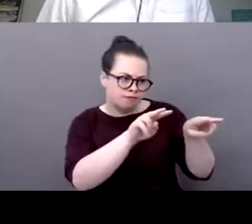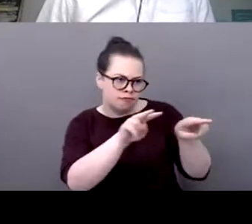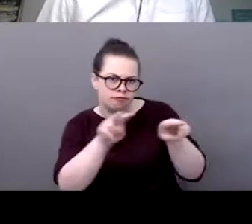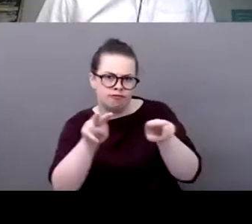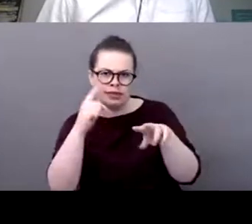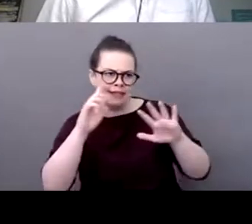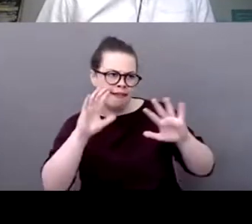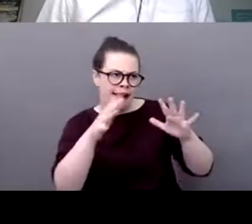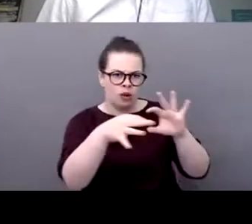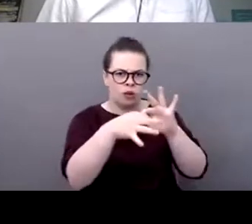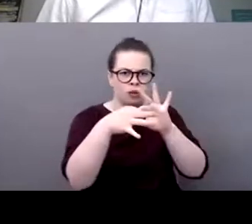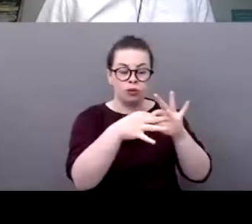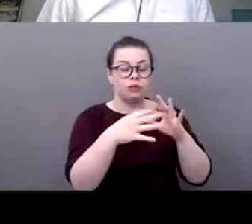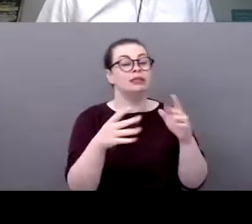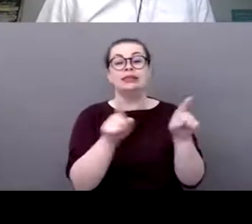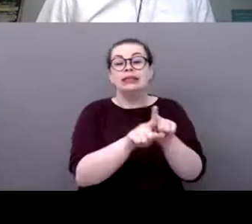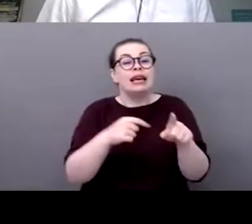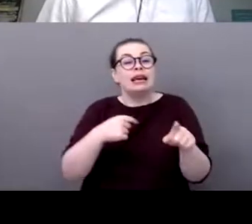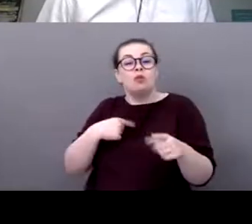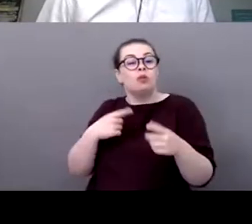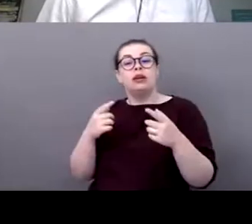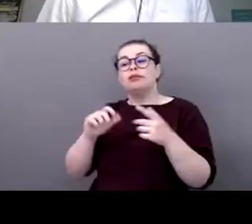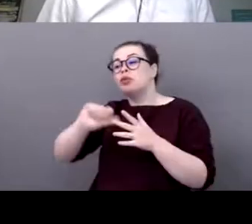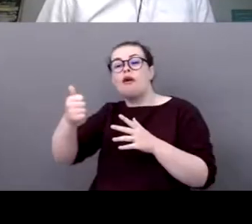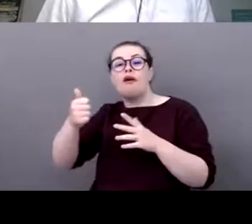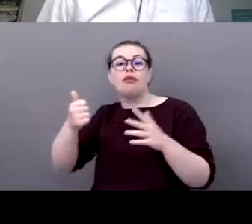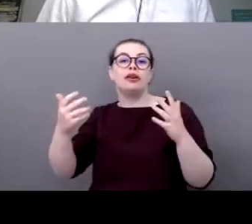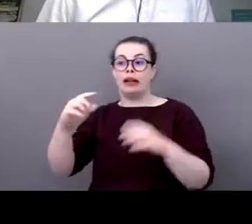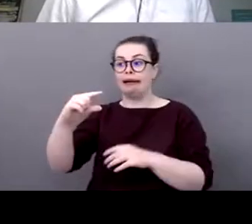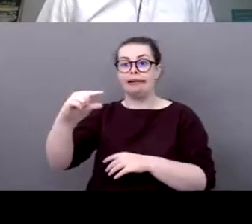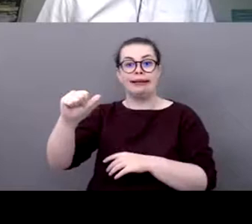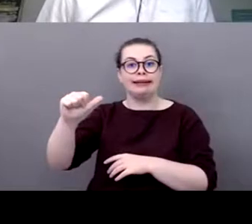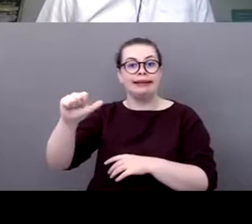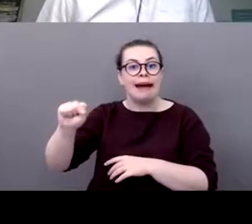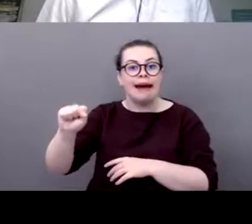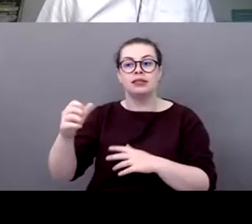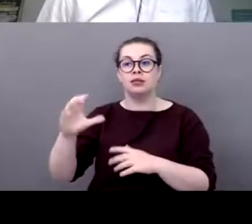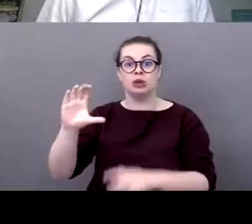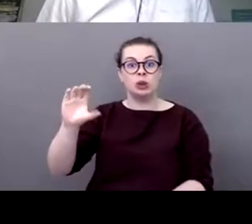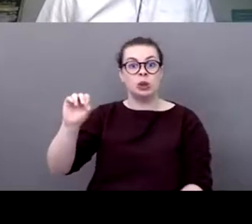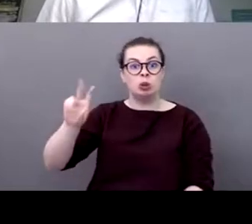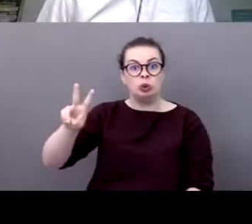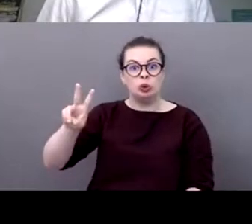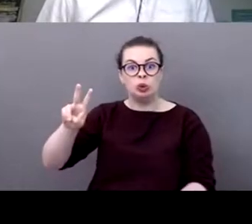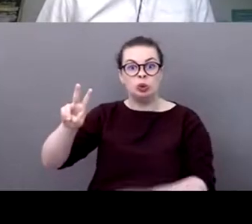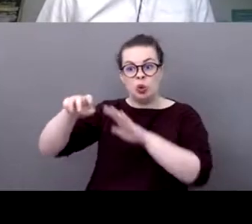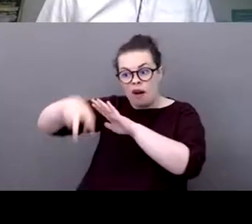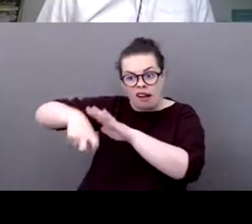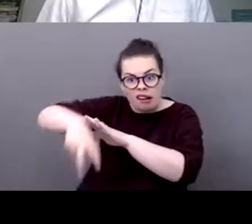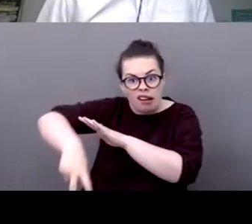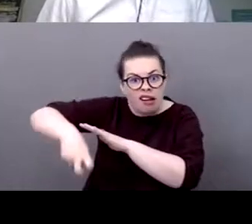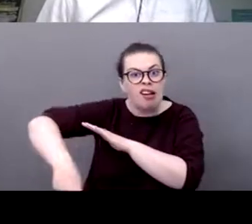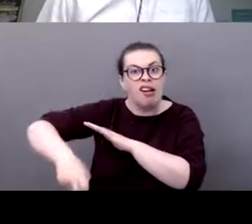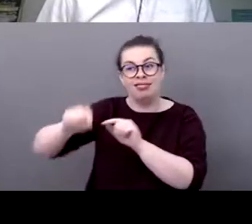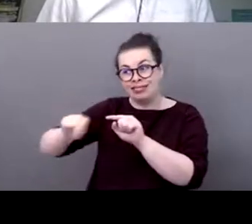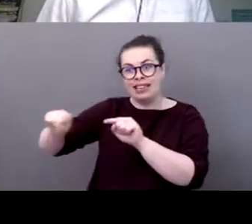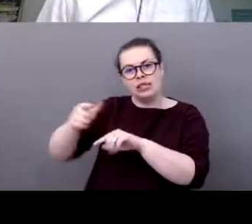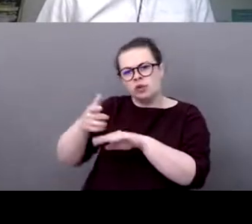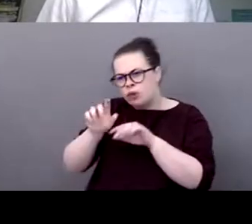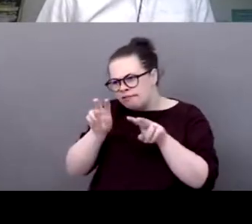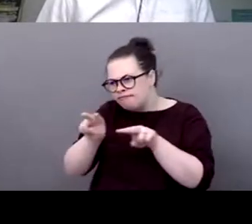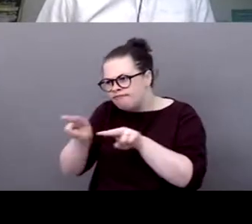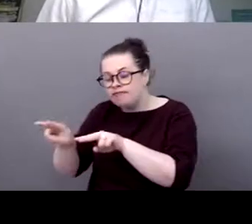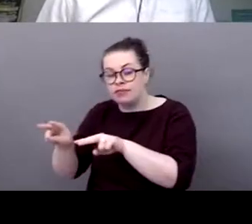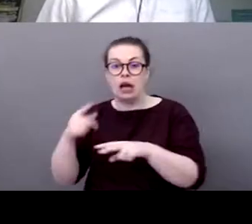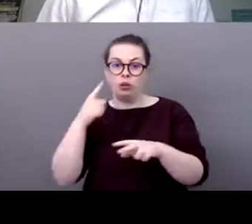work on mining oil and gas we look on renewable energy and we looked at sport with exactly the same lens saying there are a number of impacts